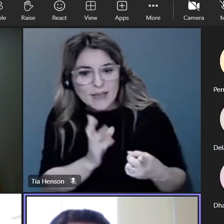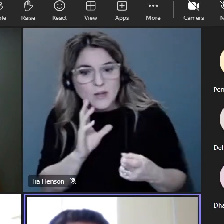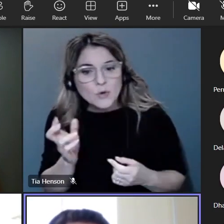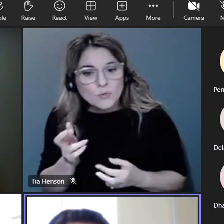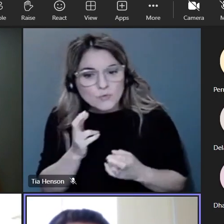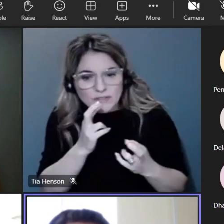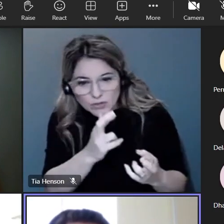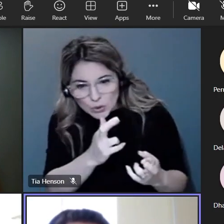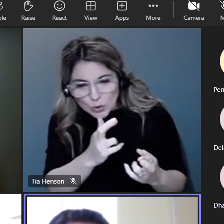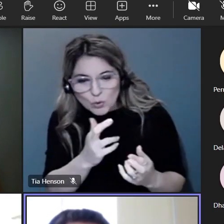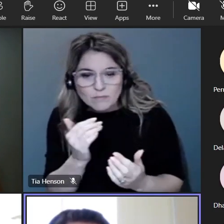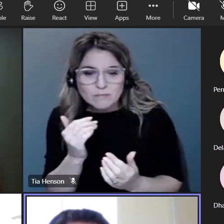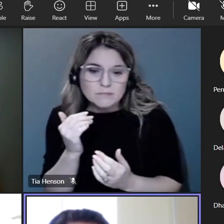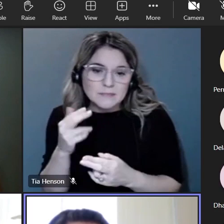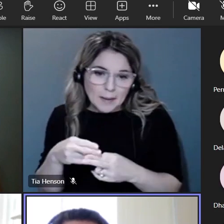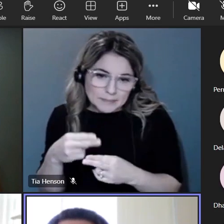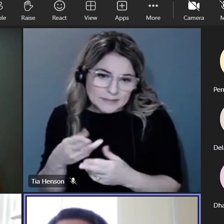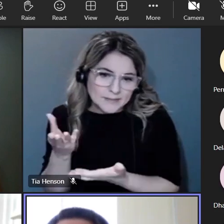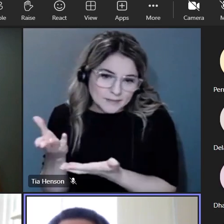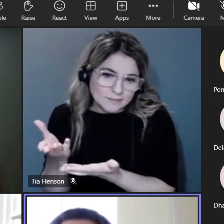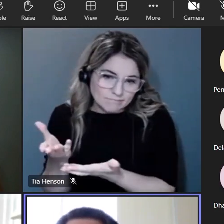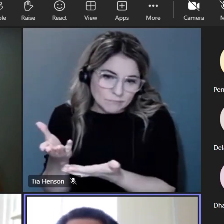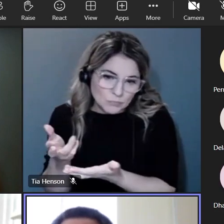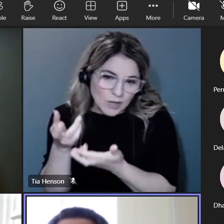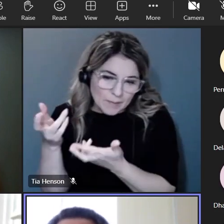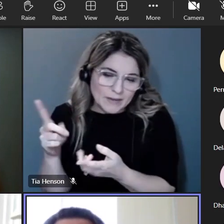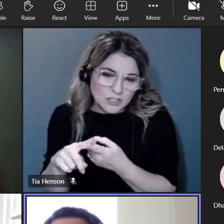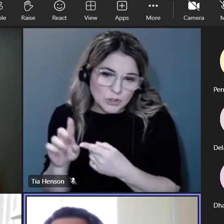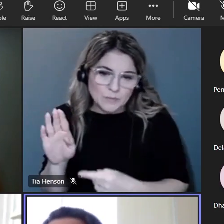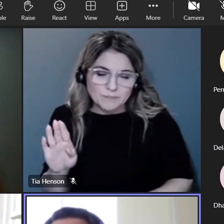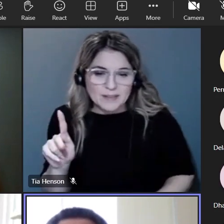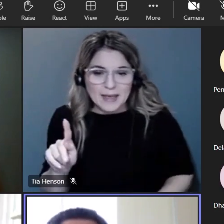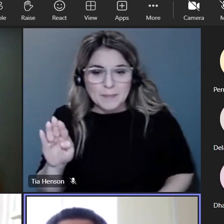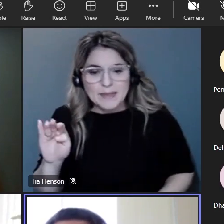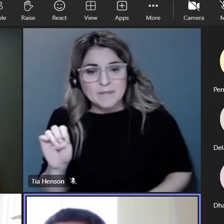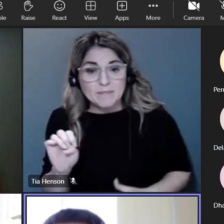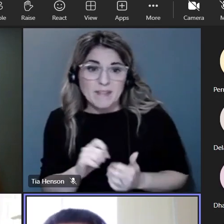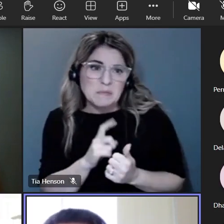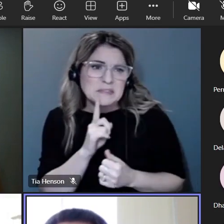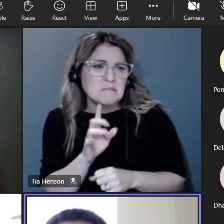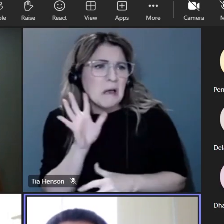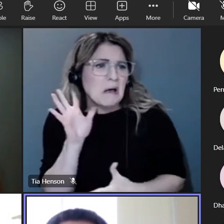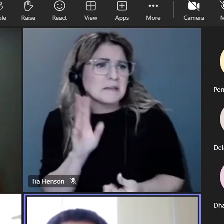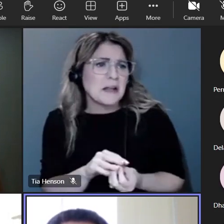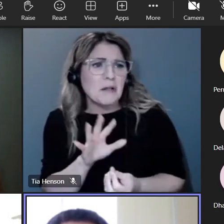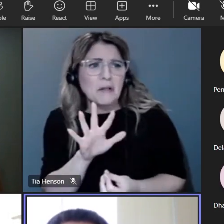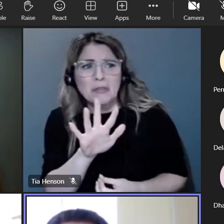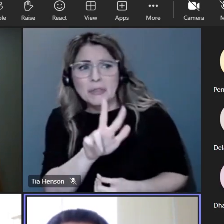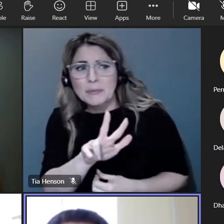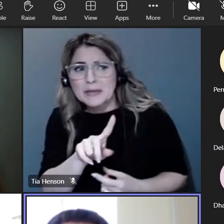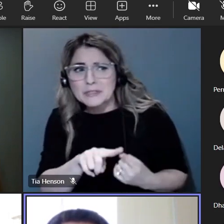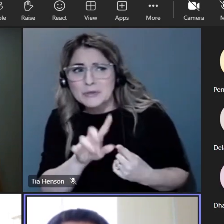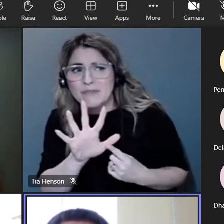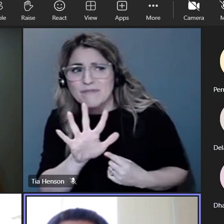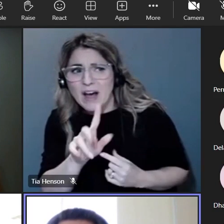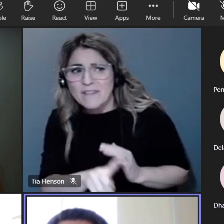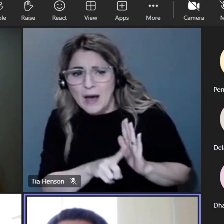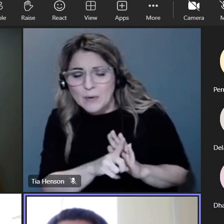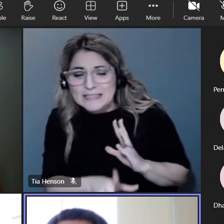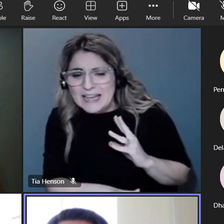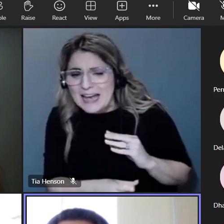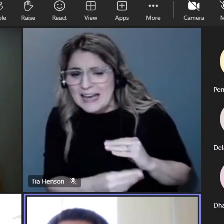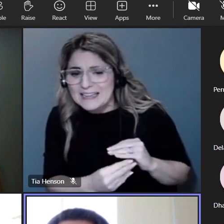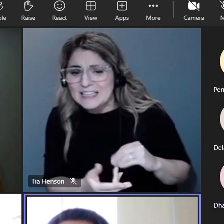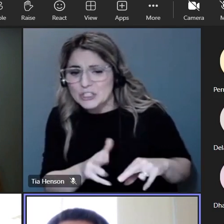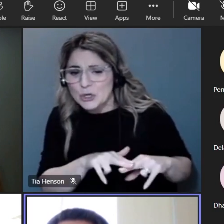recommended candidates but all said and done i would say three to five hours max of um additional work and i